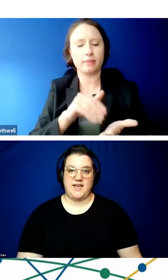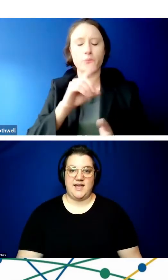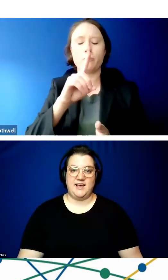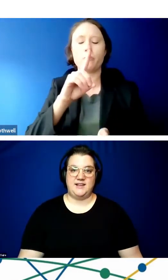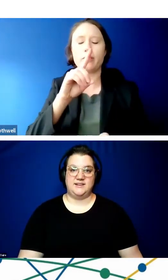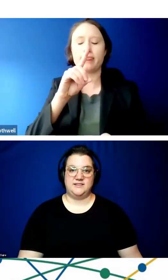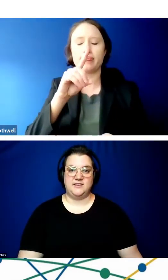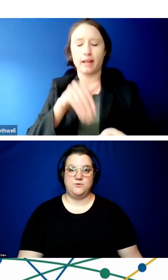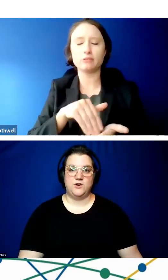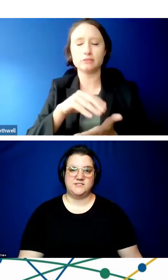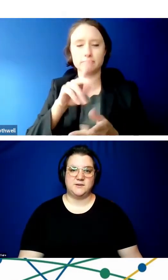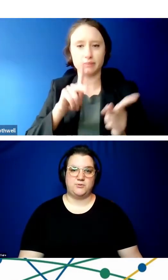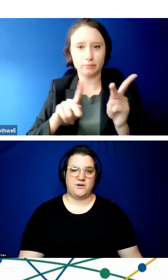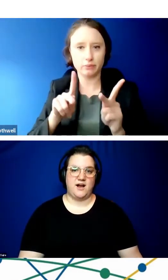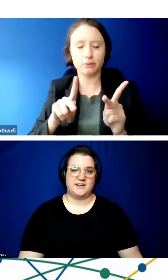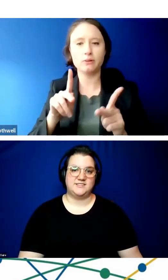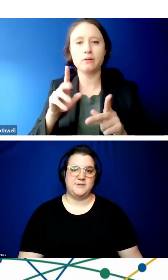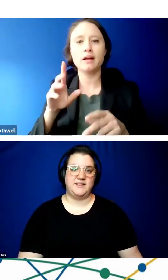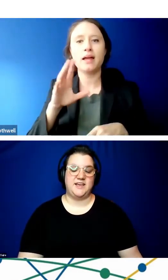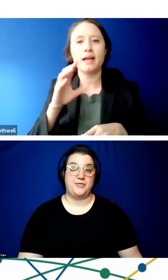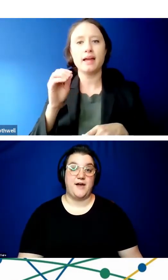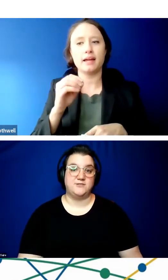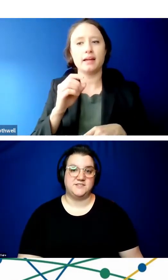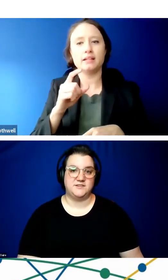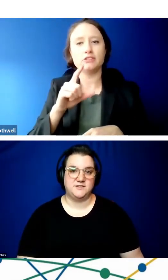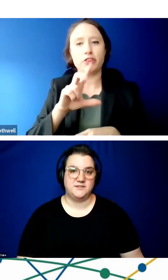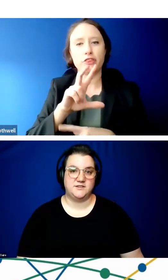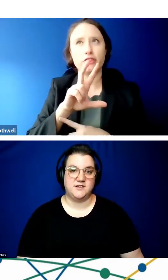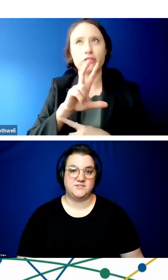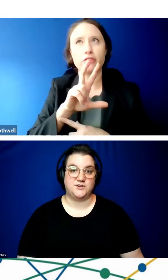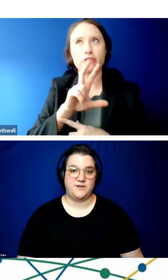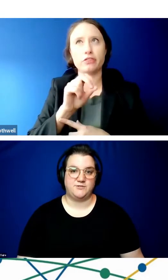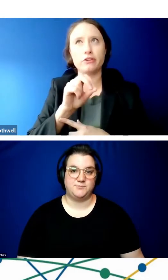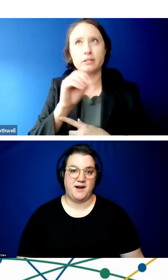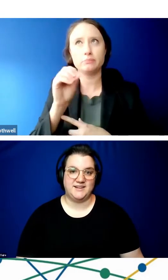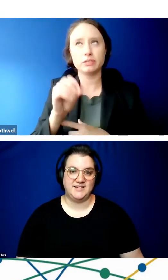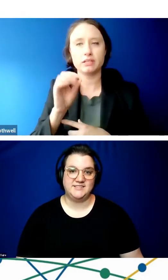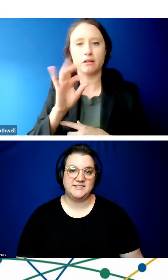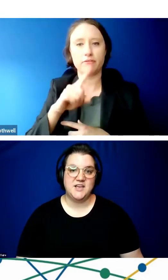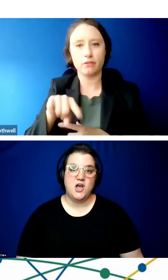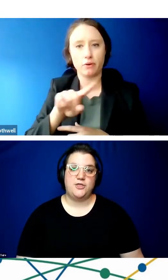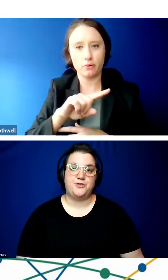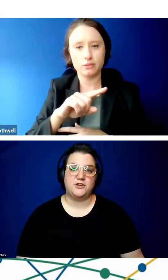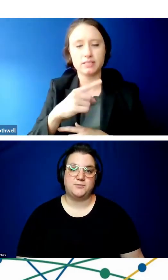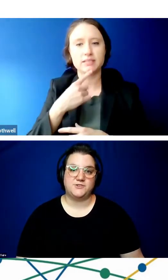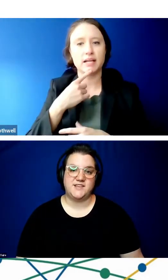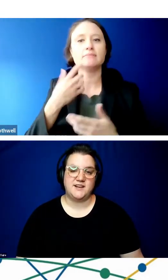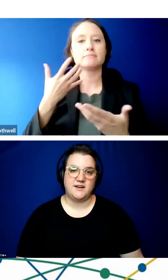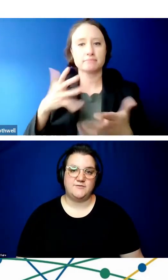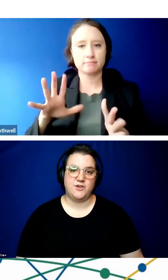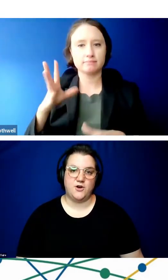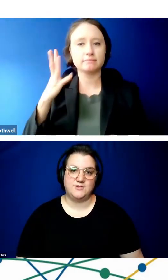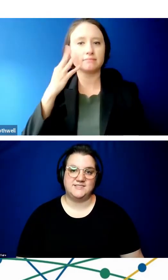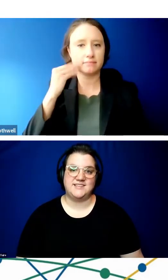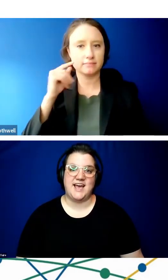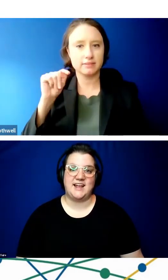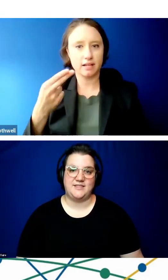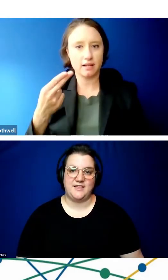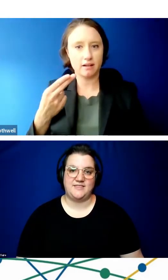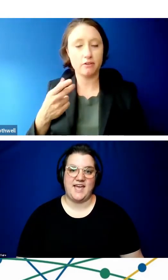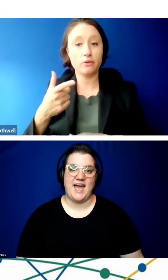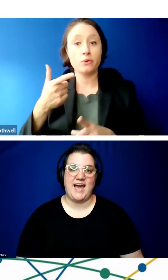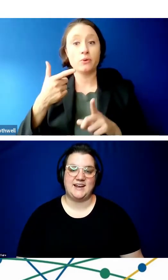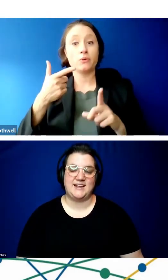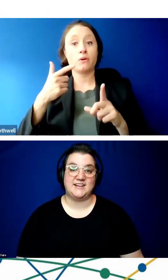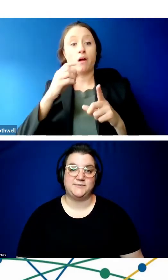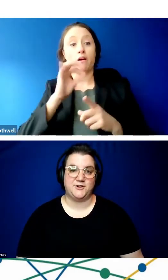And it was approximately 1,000 survey respondents. 30% of those said